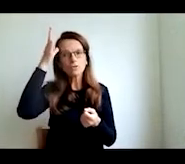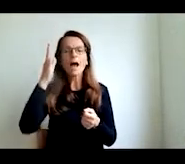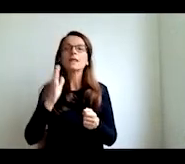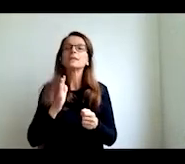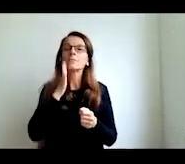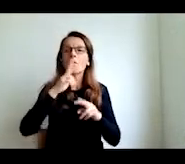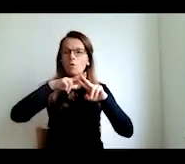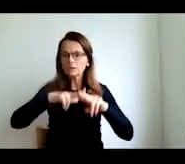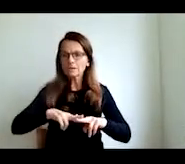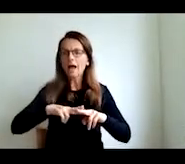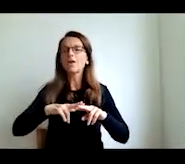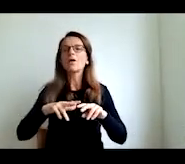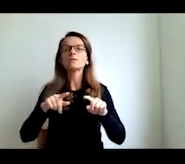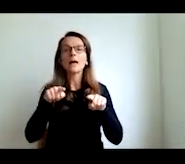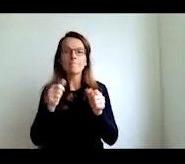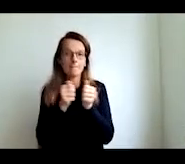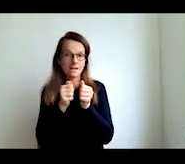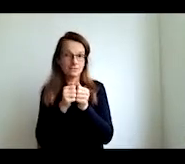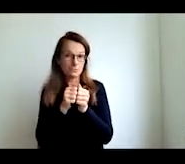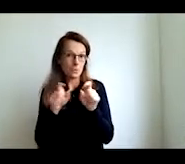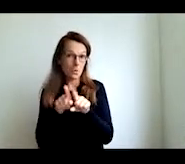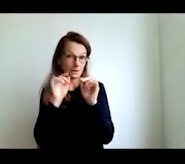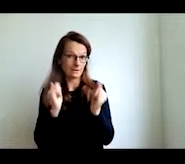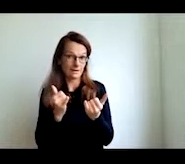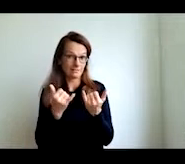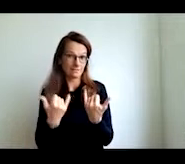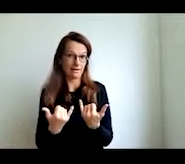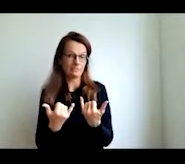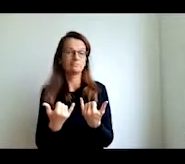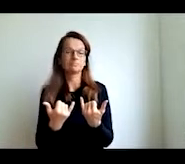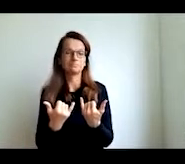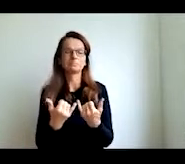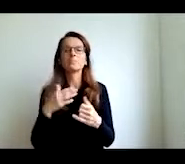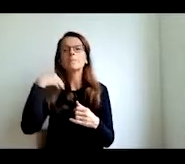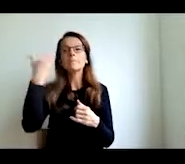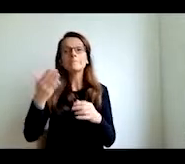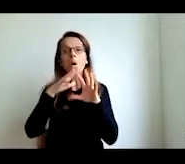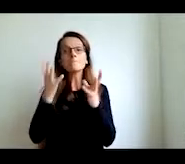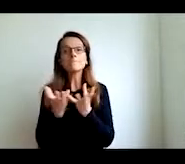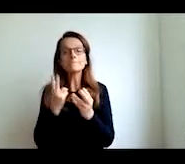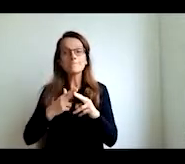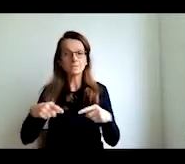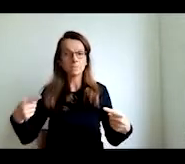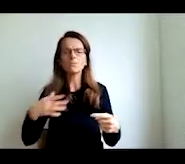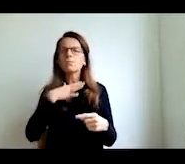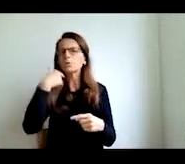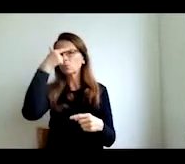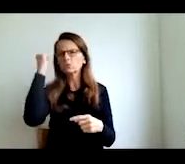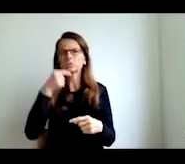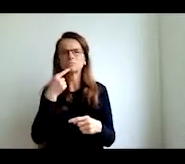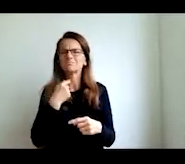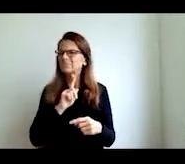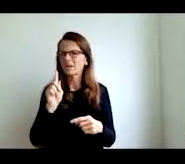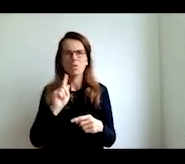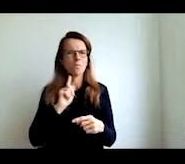improve gradually progress and so on now after the pandemic many people said no no no we are not going to go back to the past